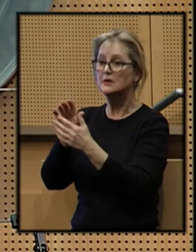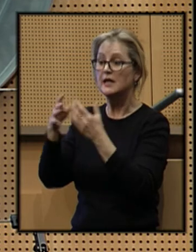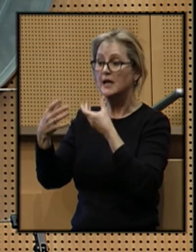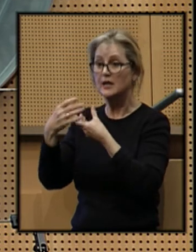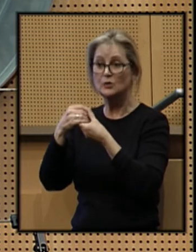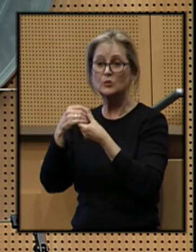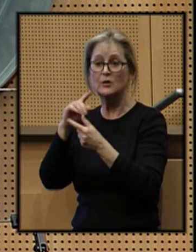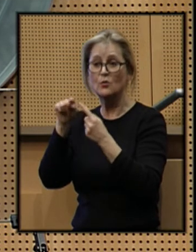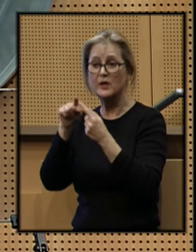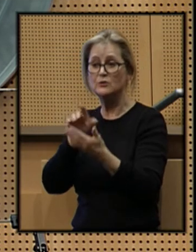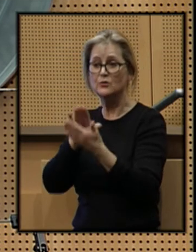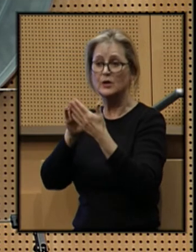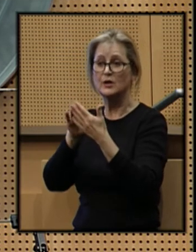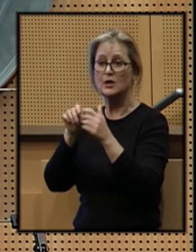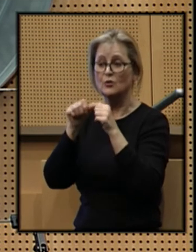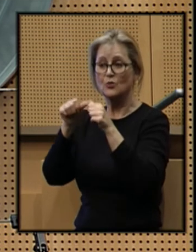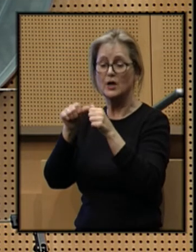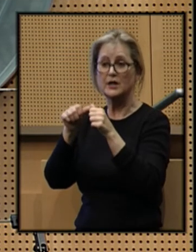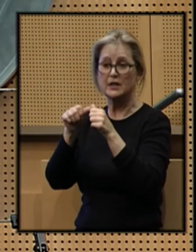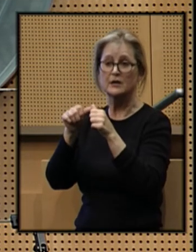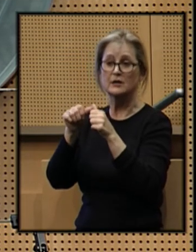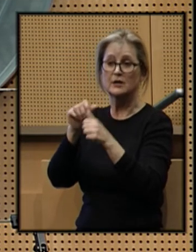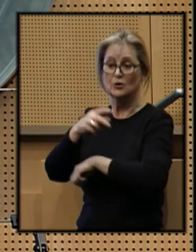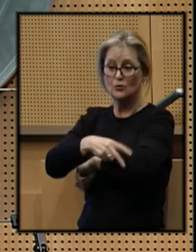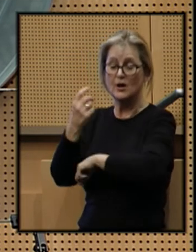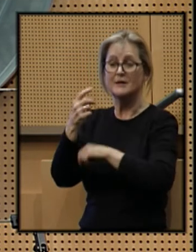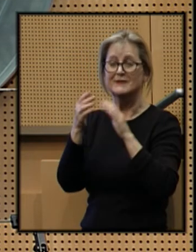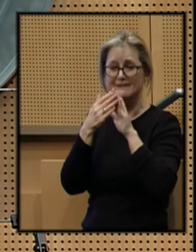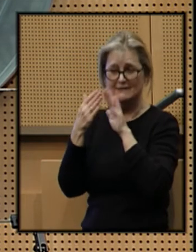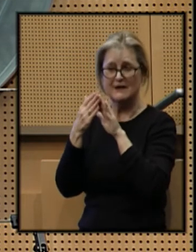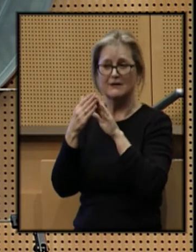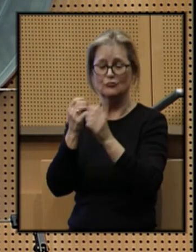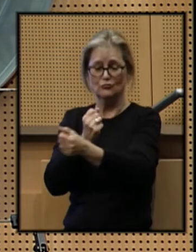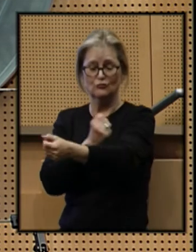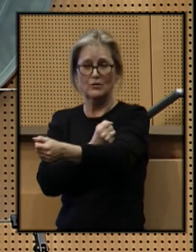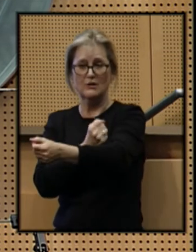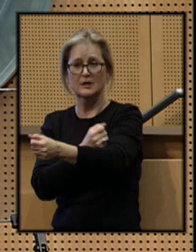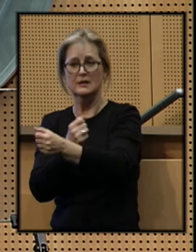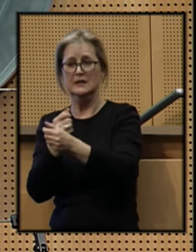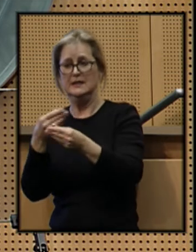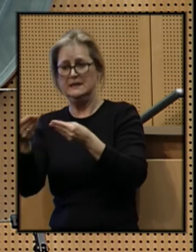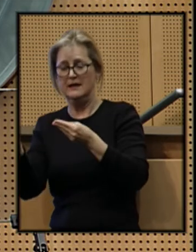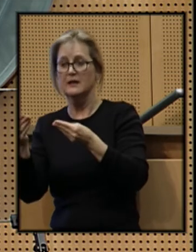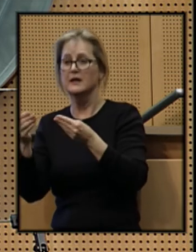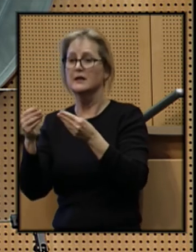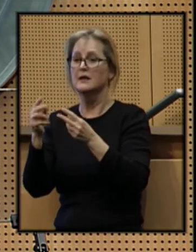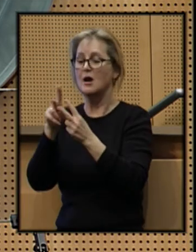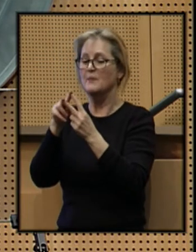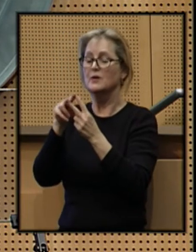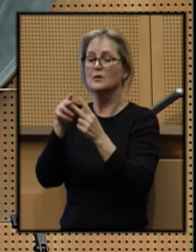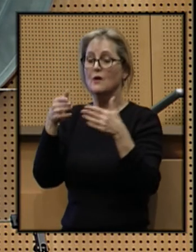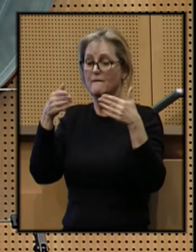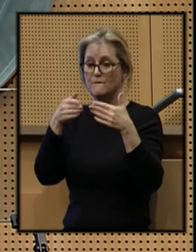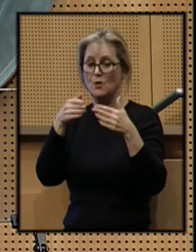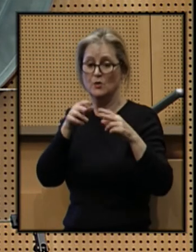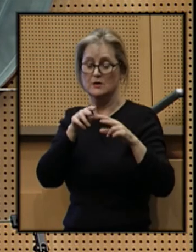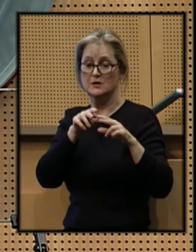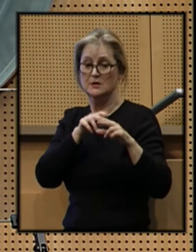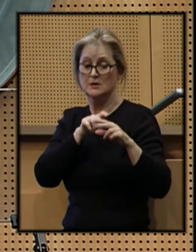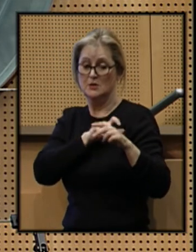one to address chronic crime and drug dealing downtown, using a combination of focused enforcement,